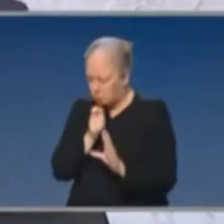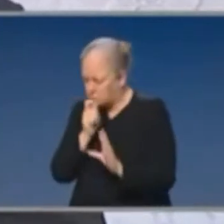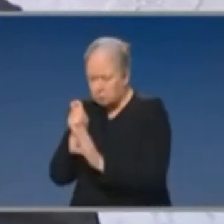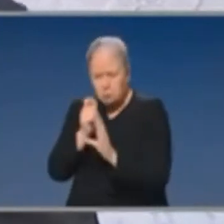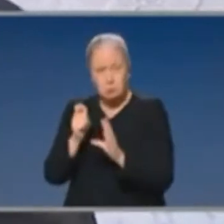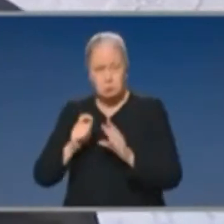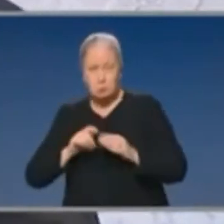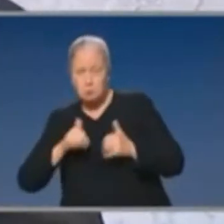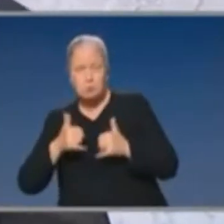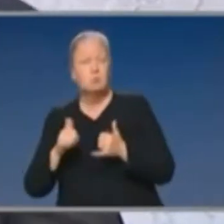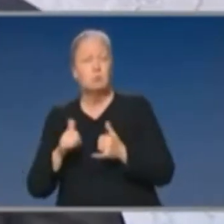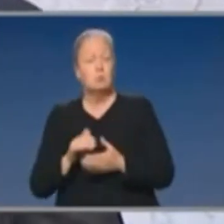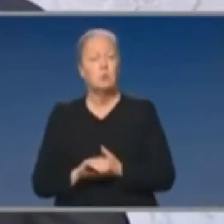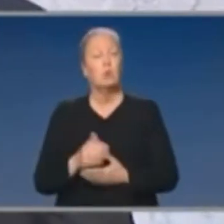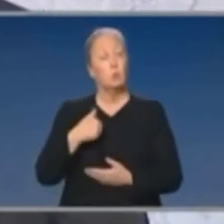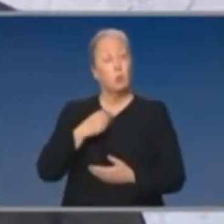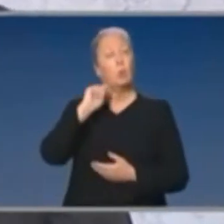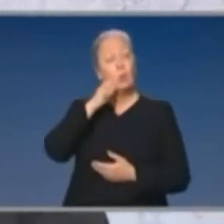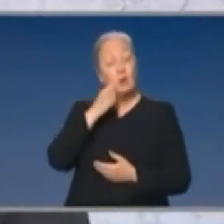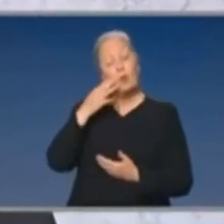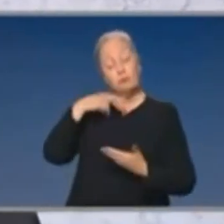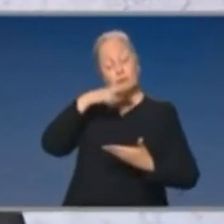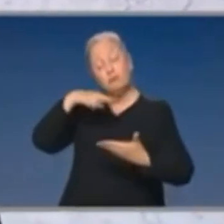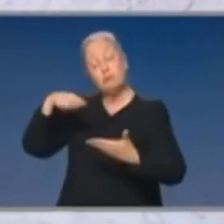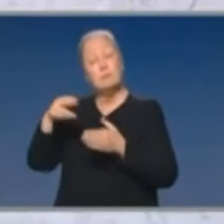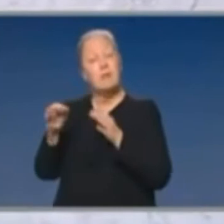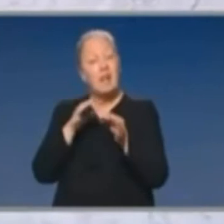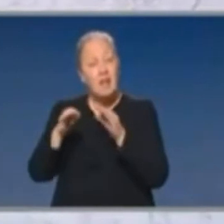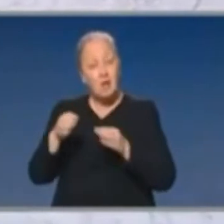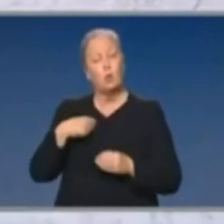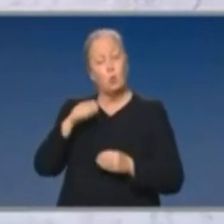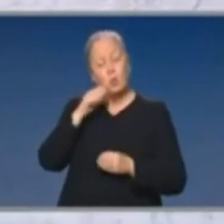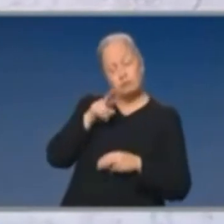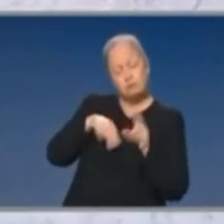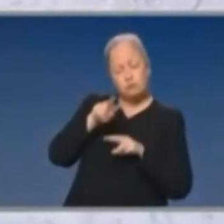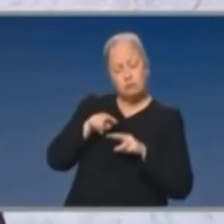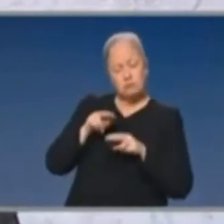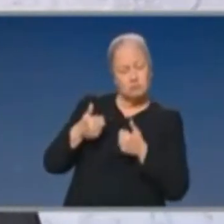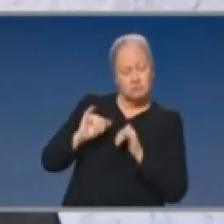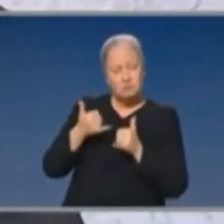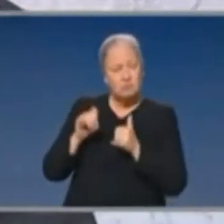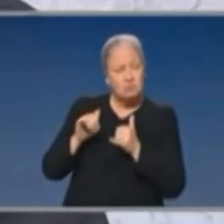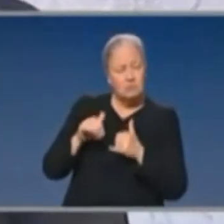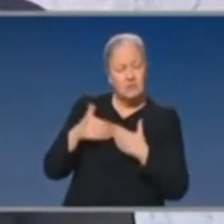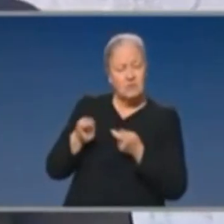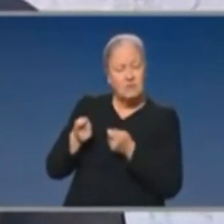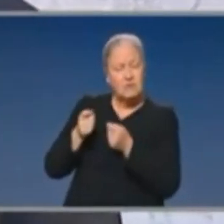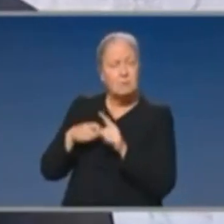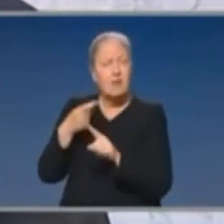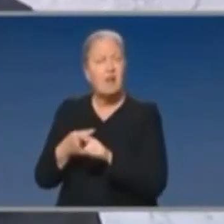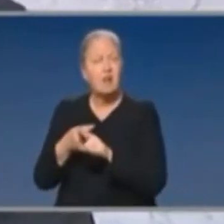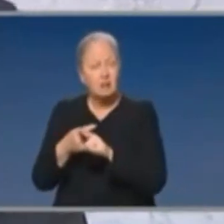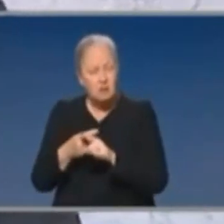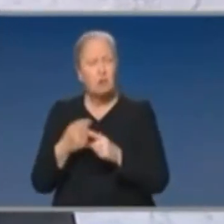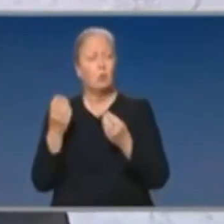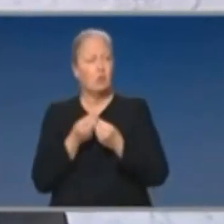We will be providing constructive feedback on that plan. We will be sitting down with industry. We will be sitting down with business through our national coordinating